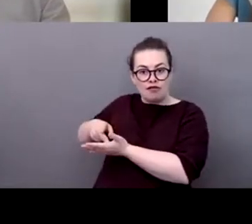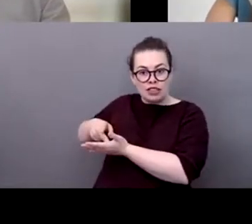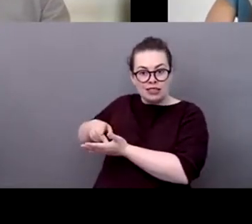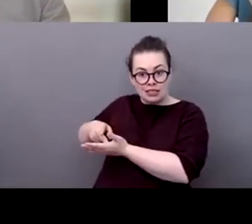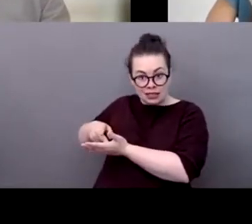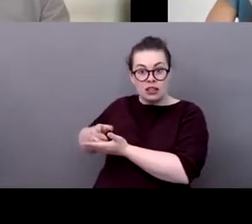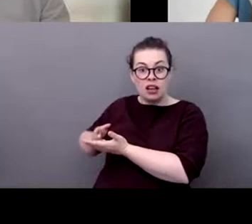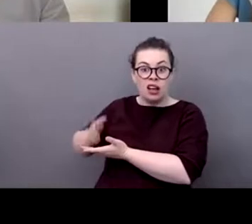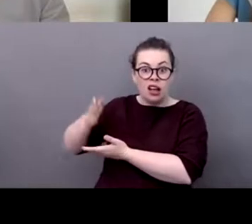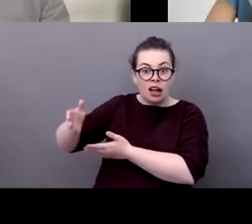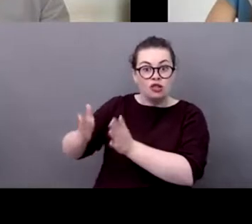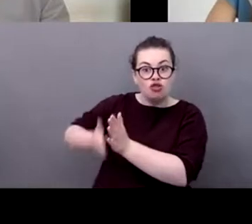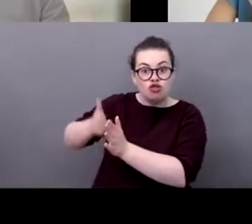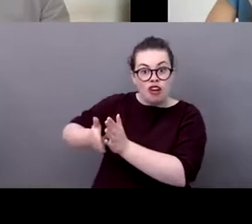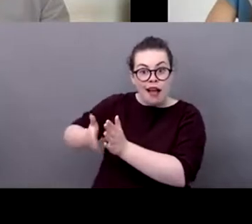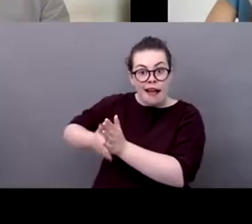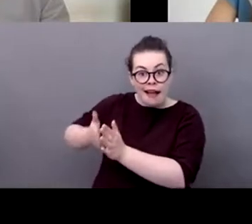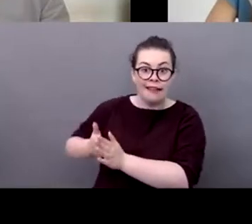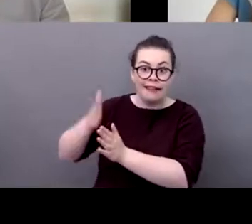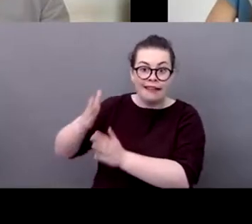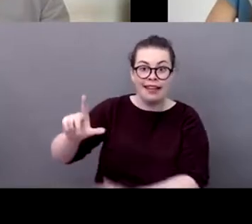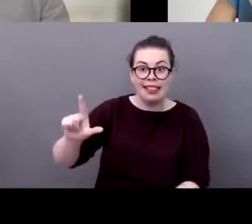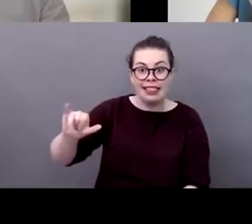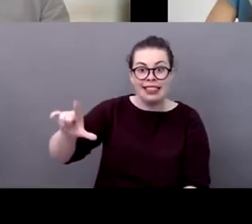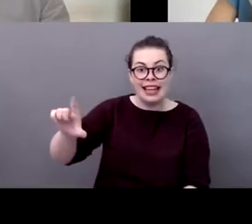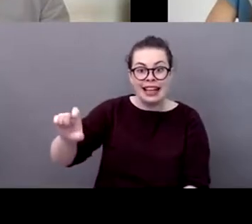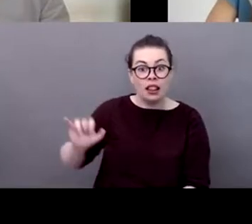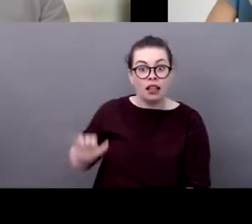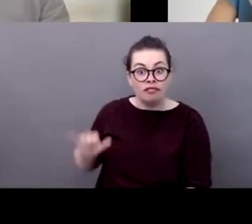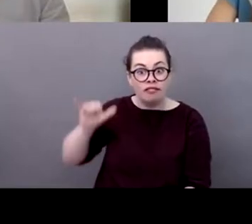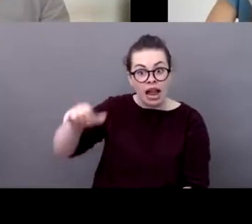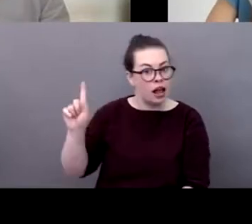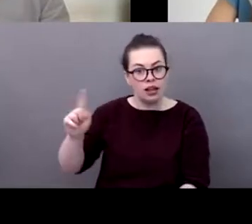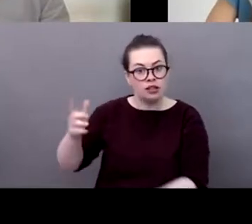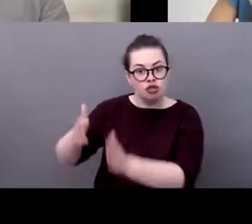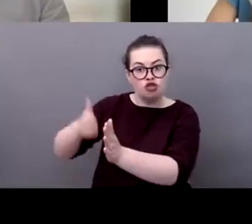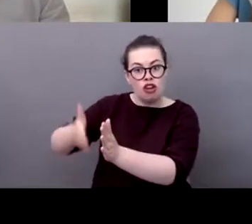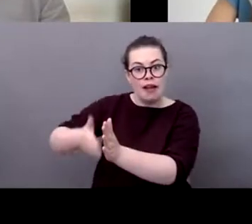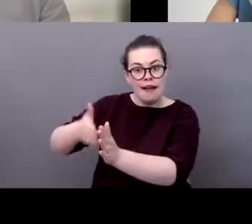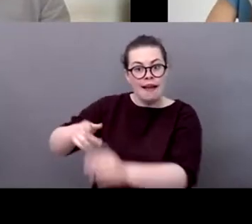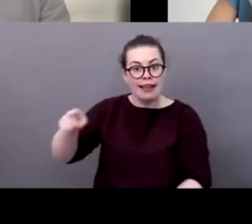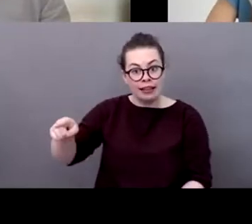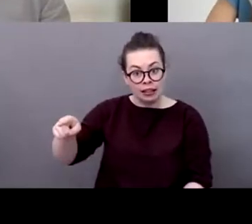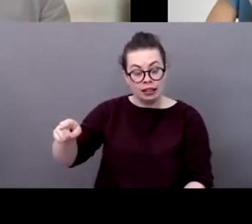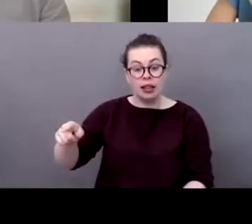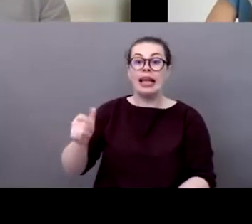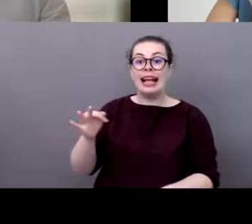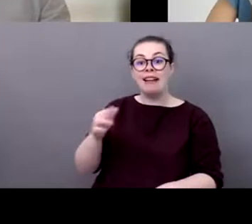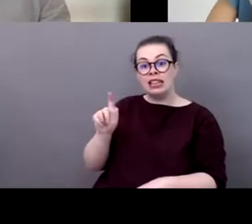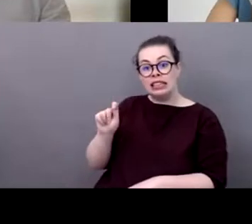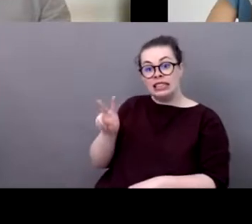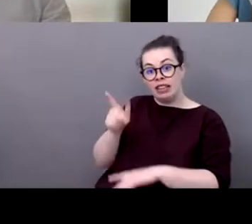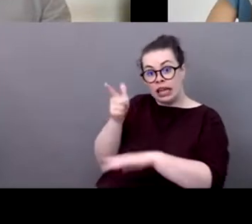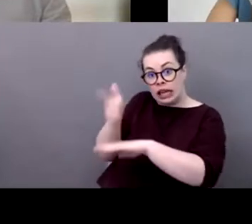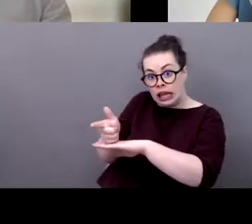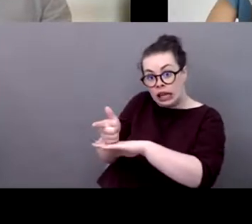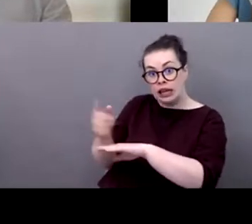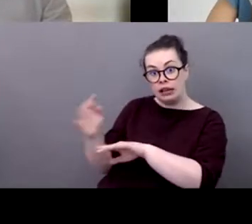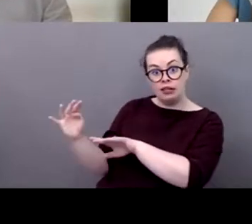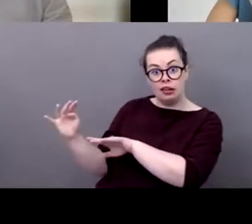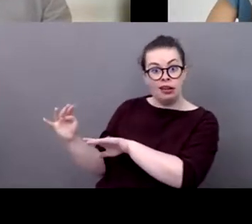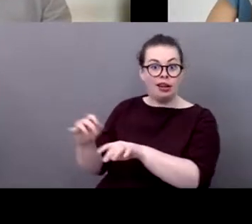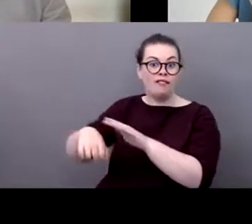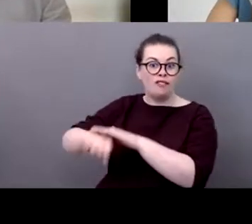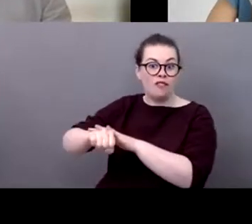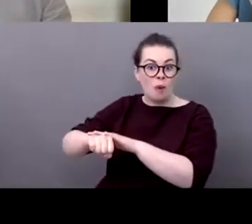uh in terms of ah next time we're going on vacation why are we taking the plane mom why are we taking the plane that so i